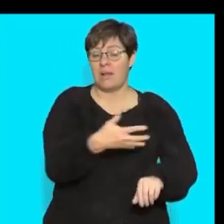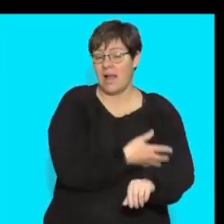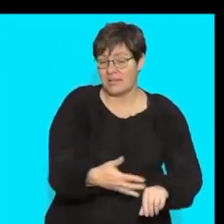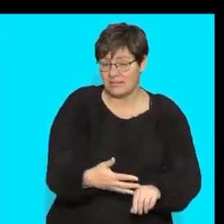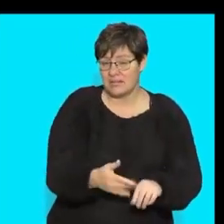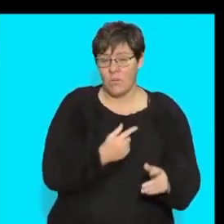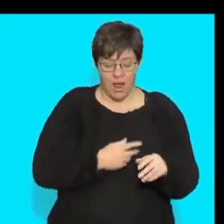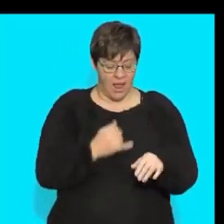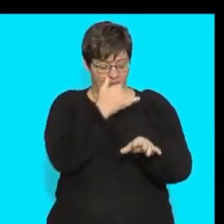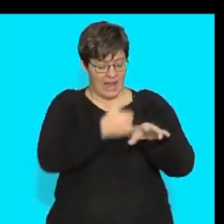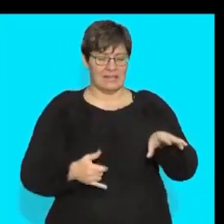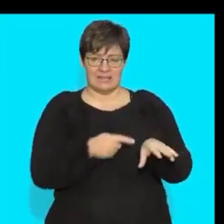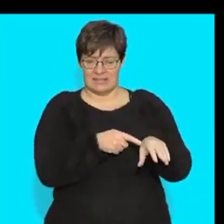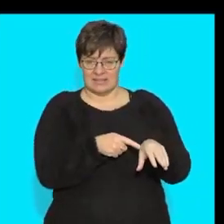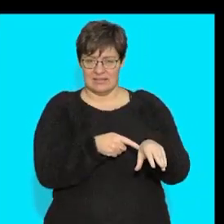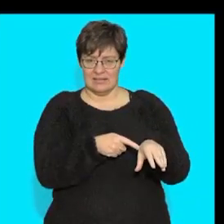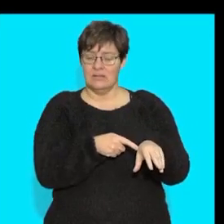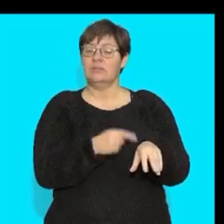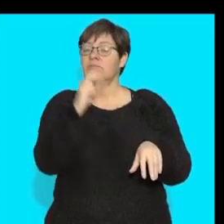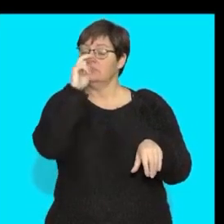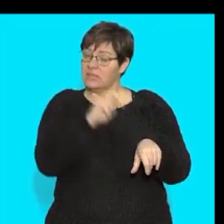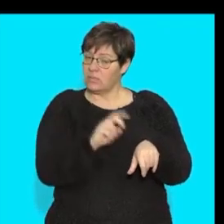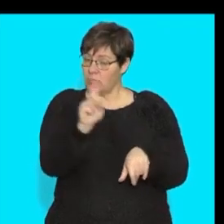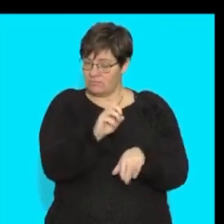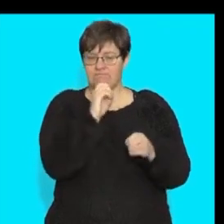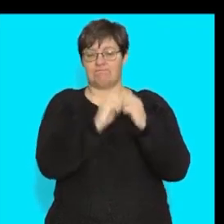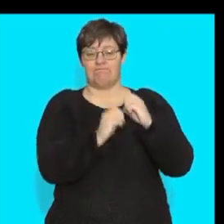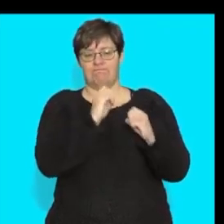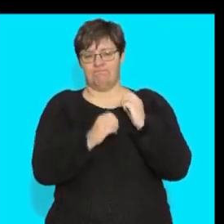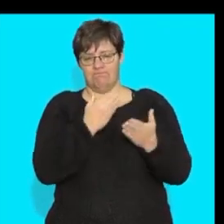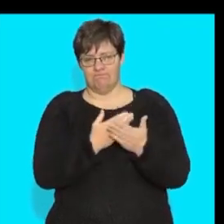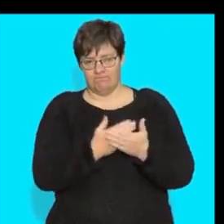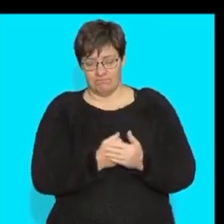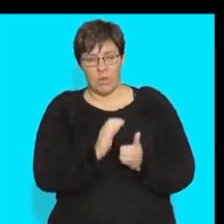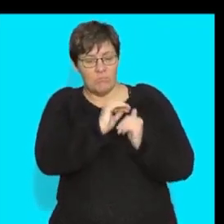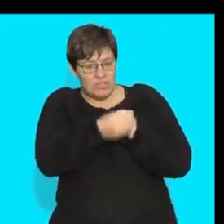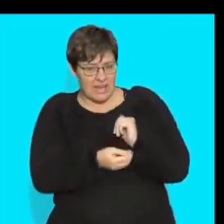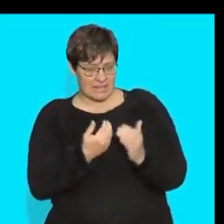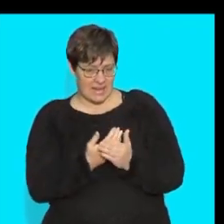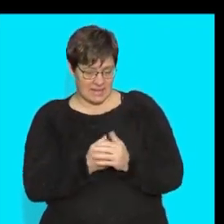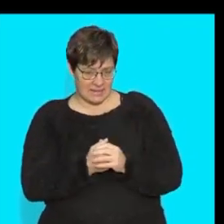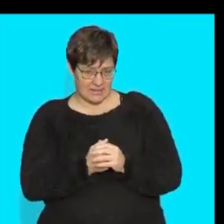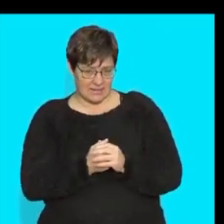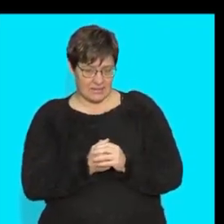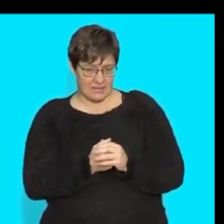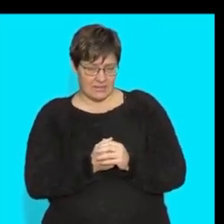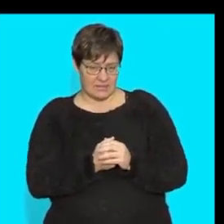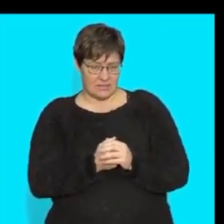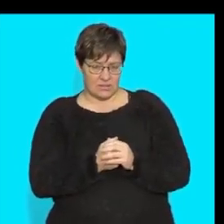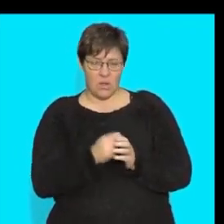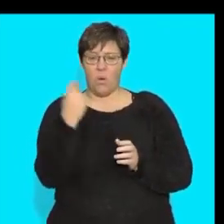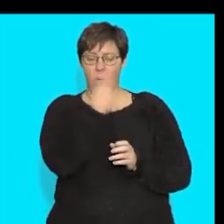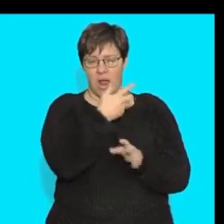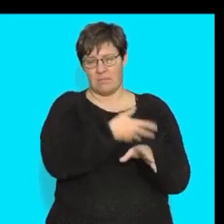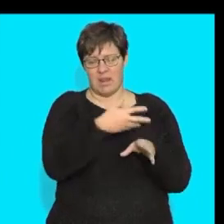if i cut myself what does my body need to do it needs to be able to protect it right so i've got these white blood